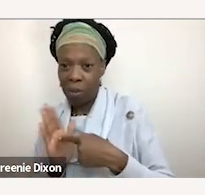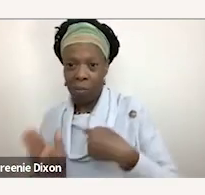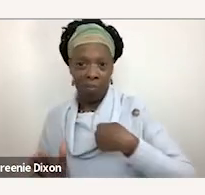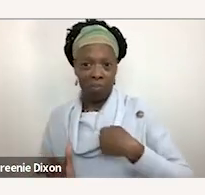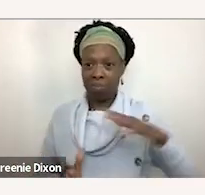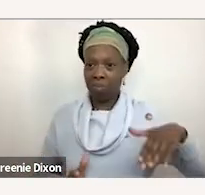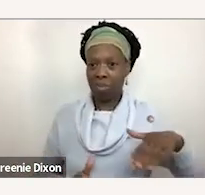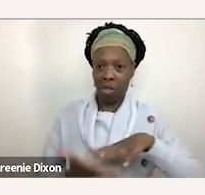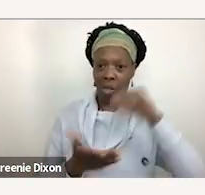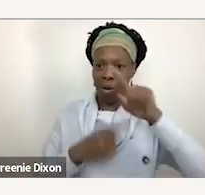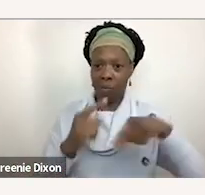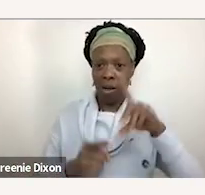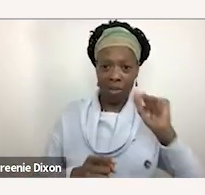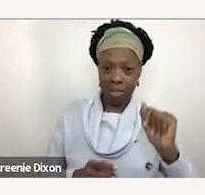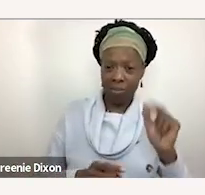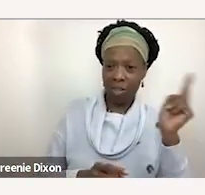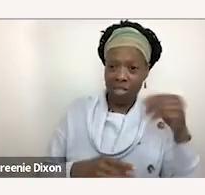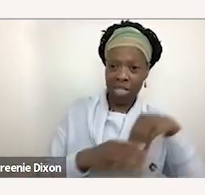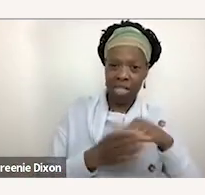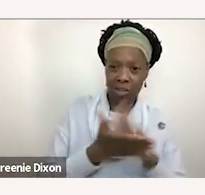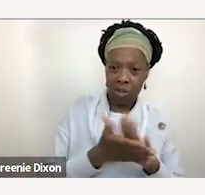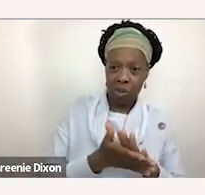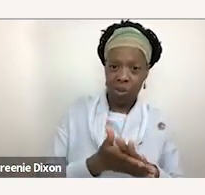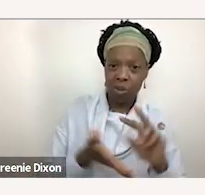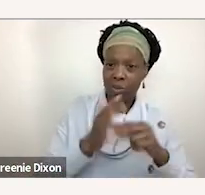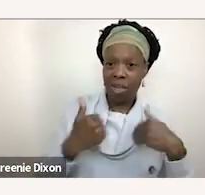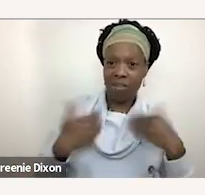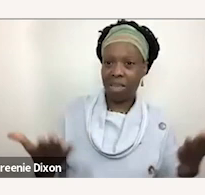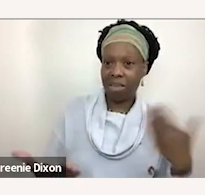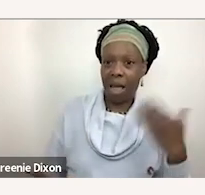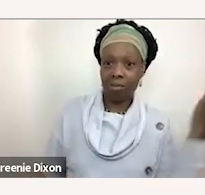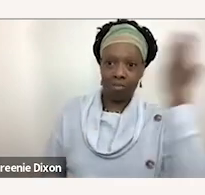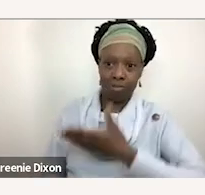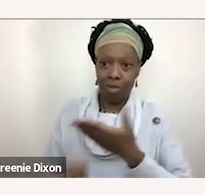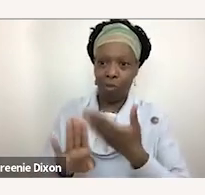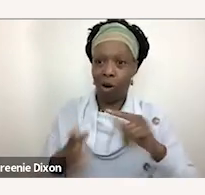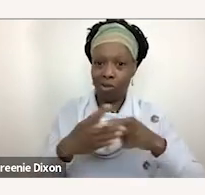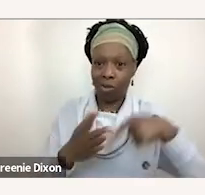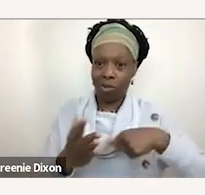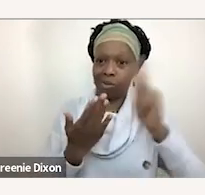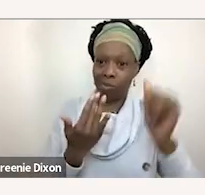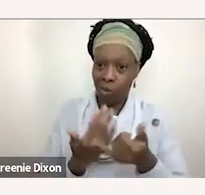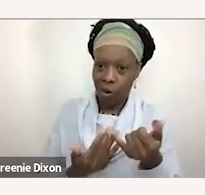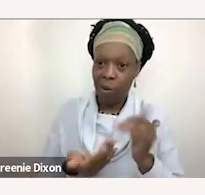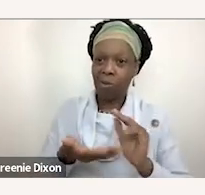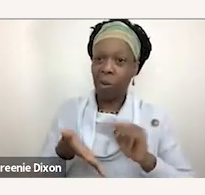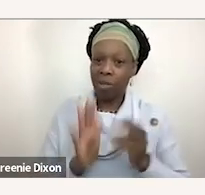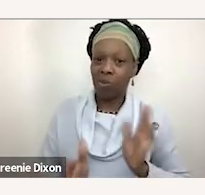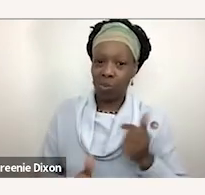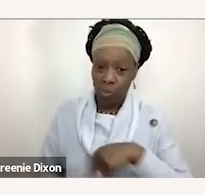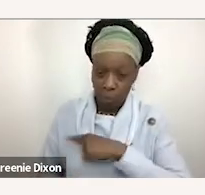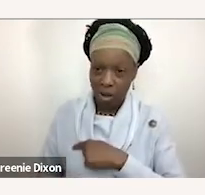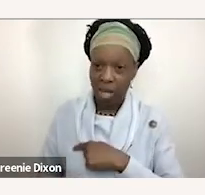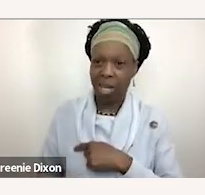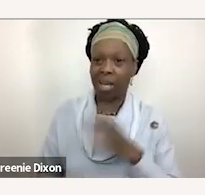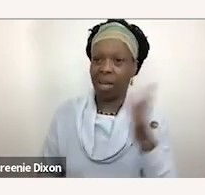i'm you know was not aware of before i even started this program so we make sure that obviously we equip parents the same knowledge as